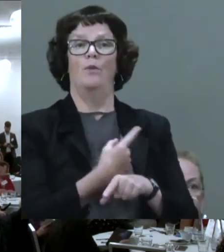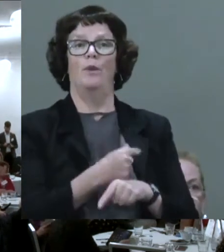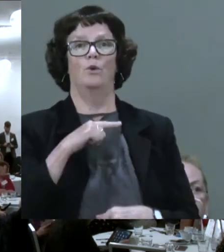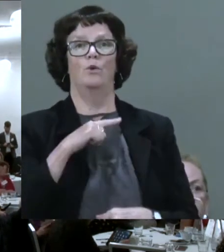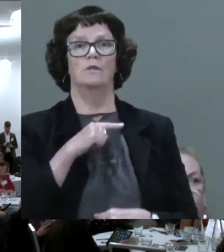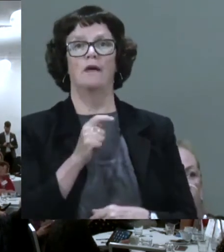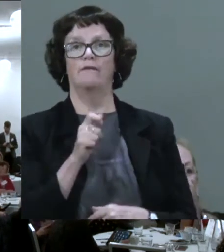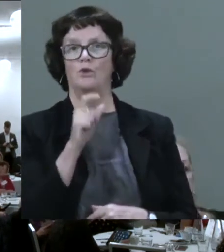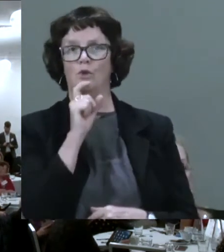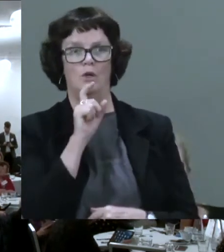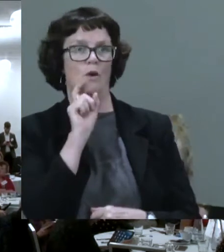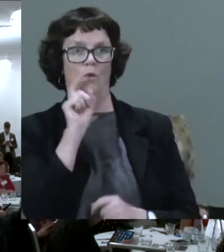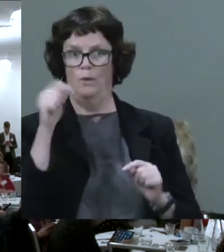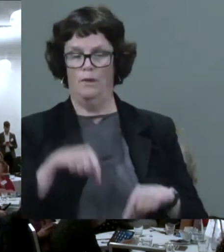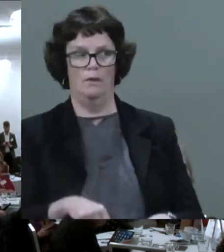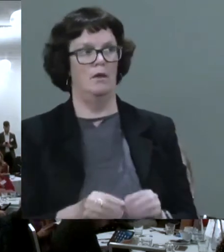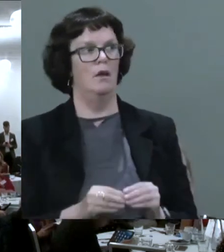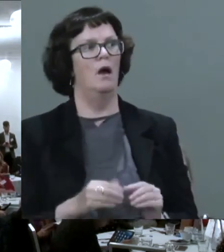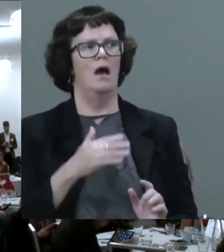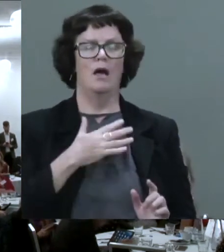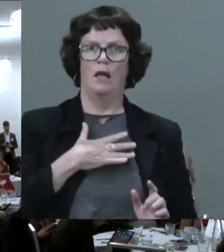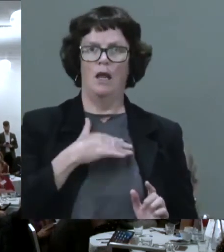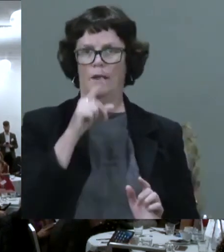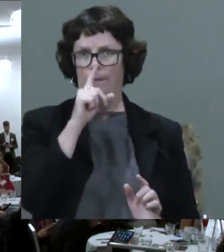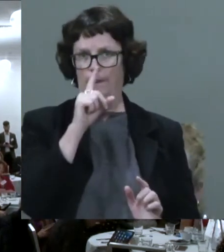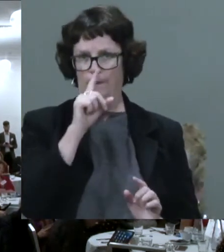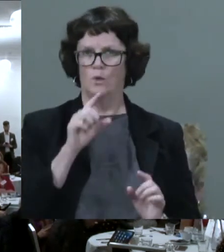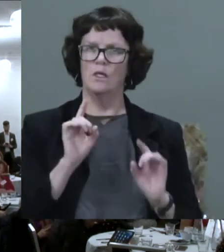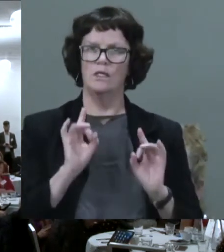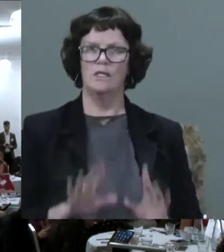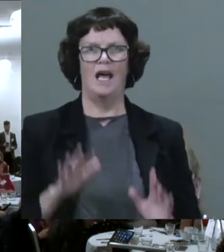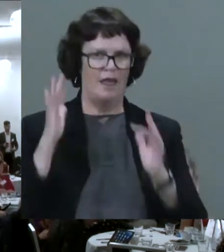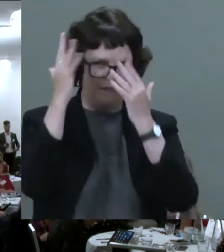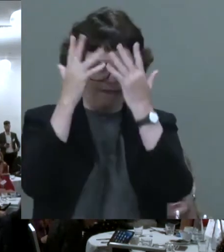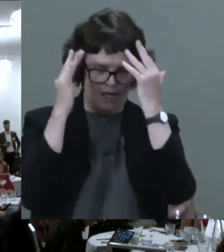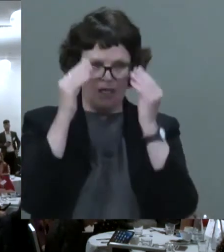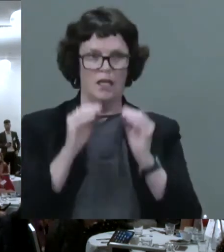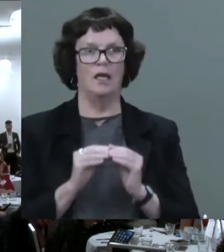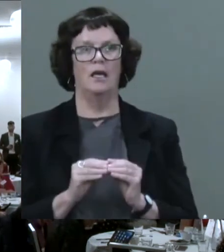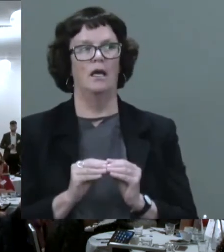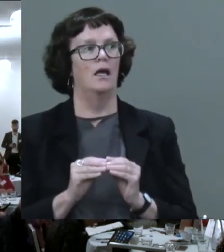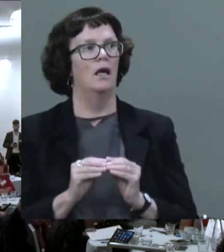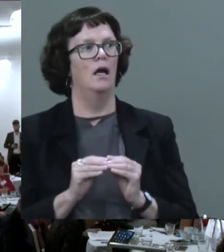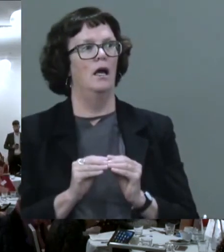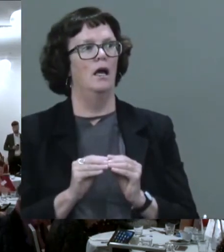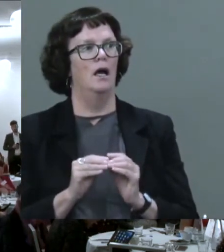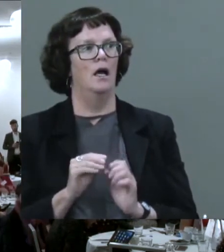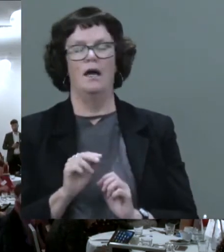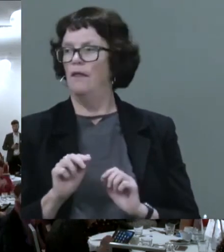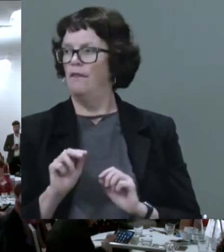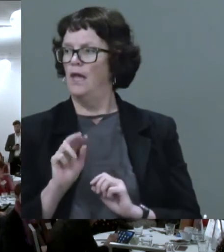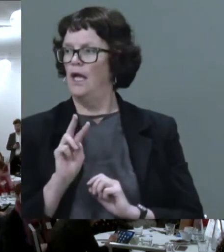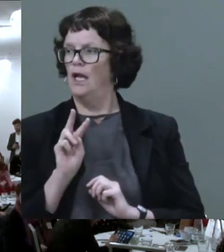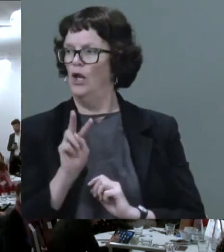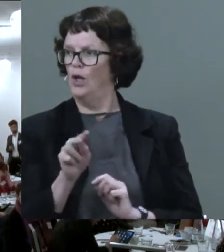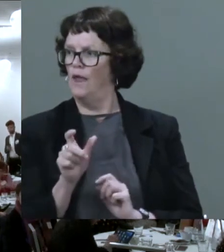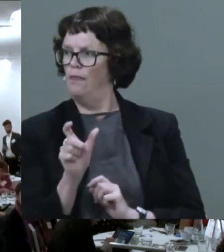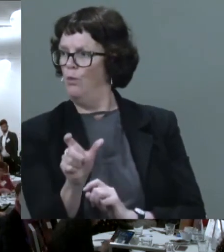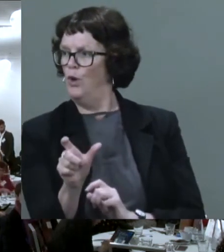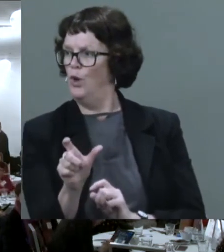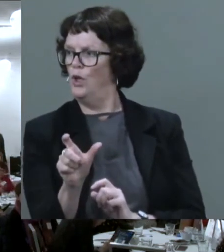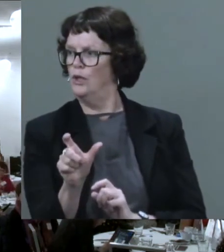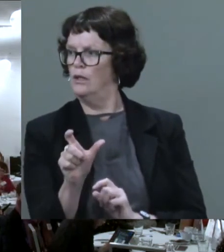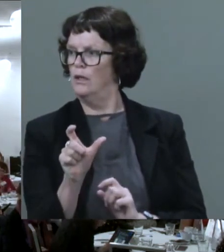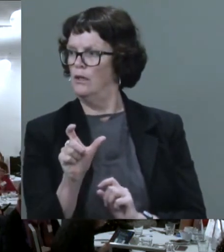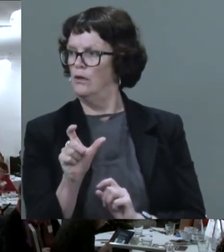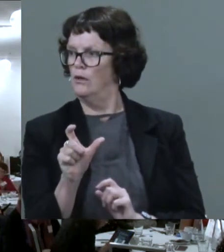want people to start thinking that when they're looking at the Royal Commission and I know we've got the thing of, they say, oh,